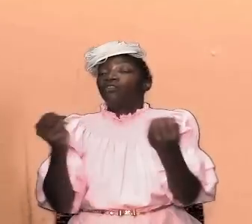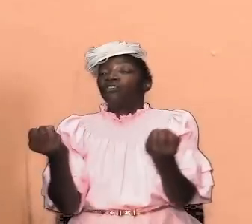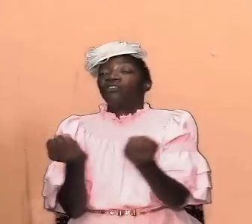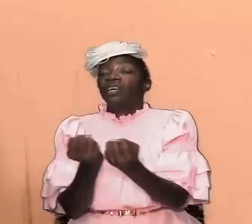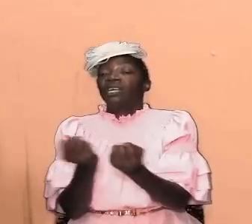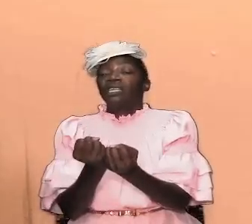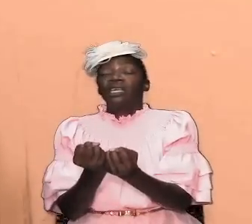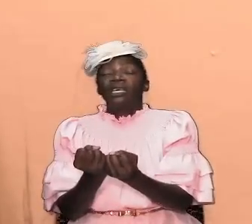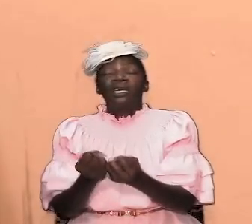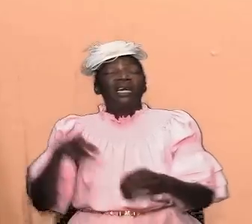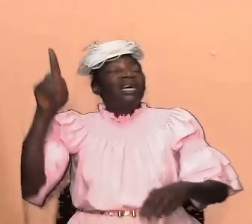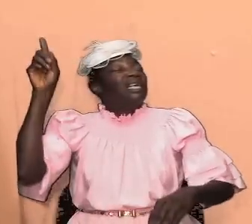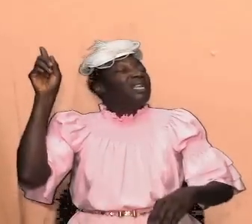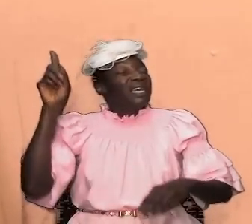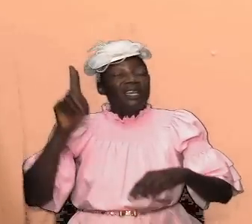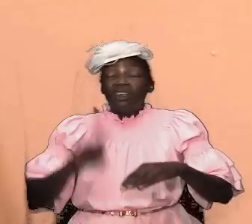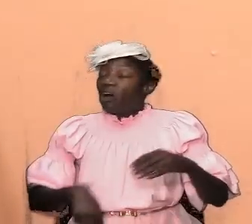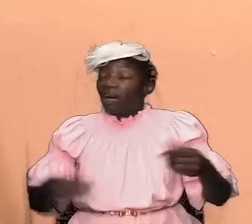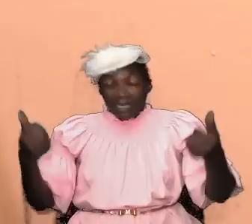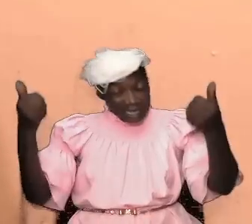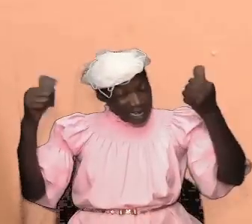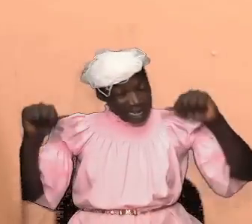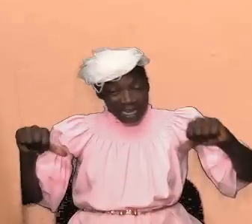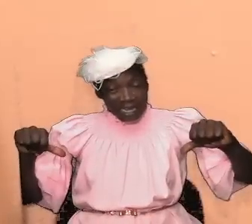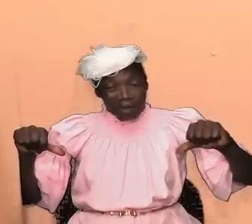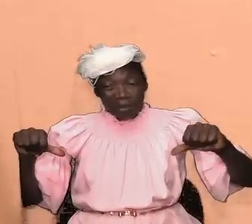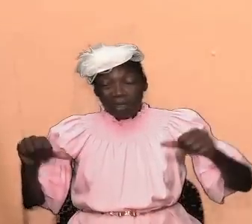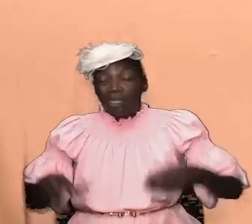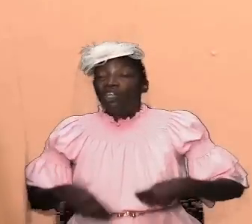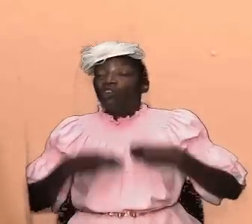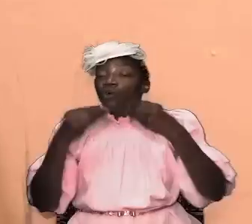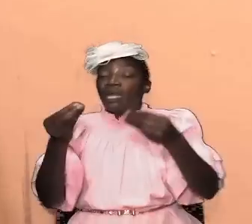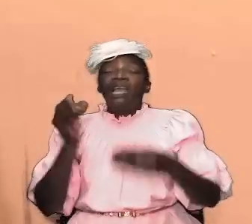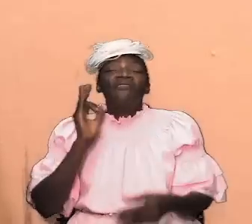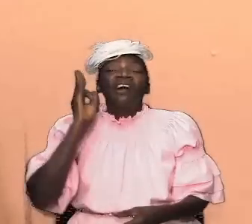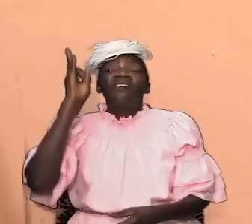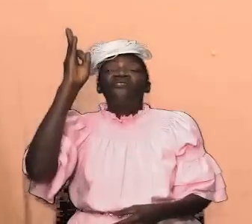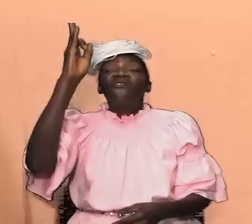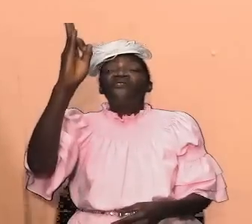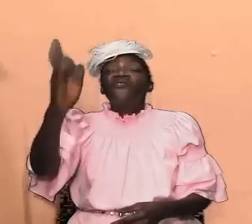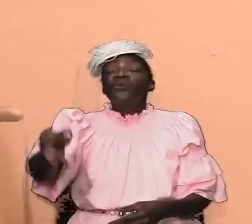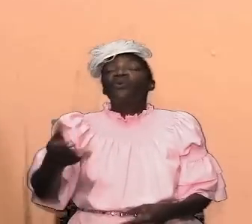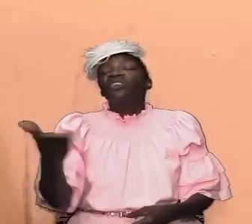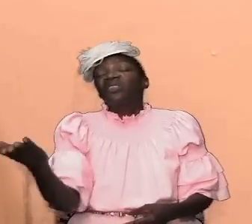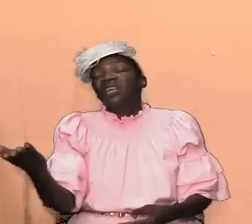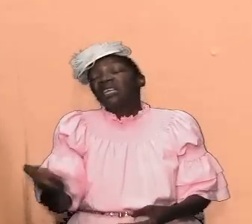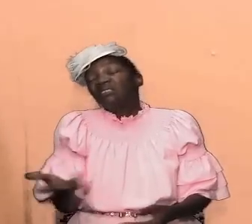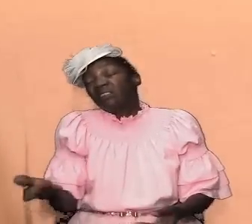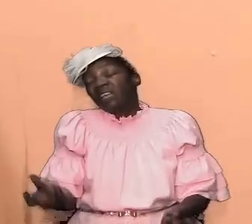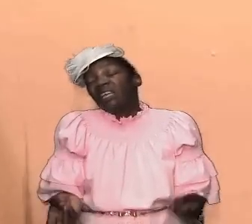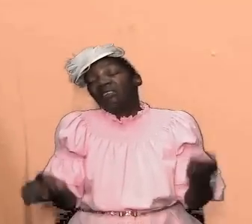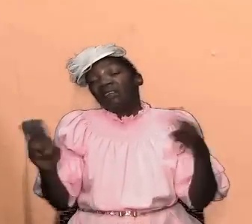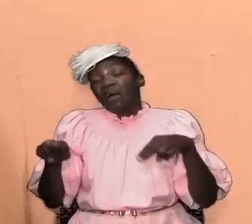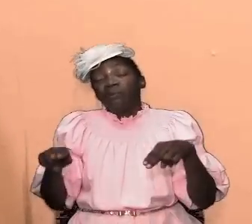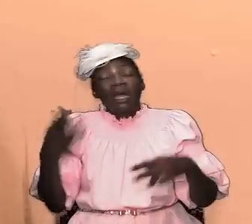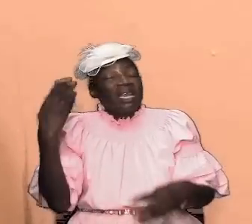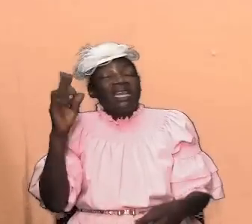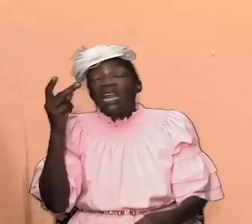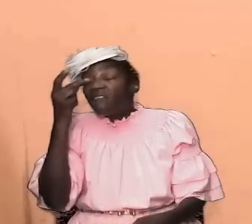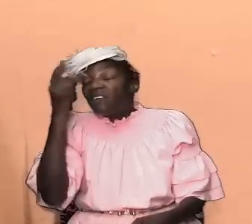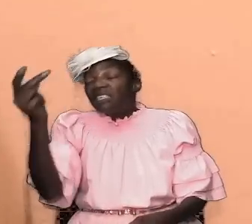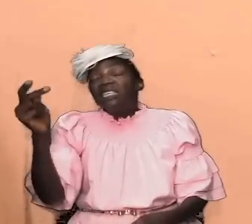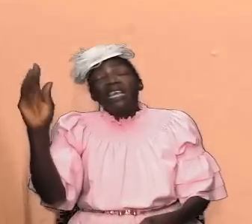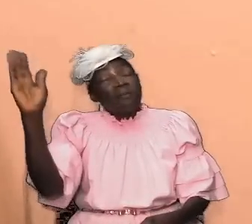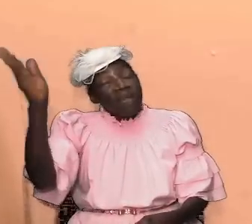just unable to give large-scale futuristic projections things are happening that they have never seen